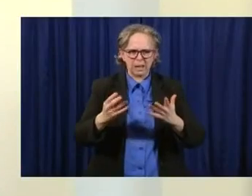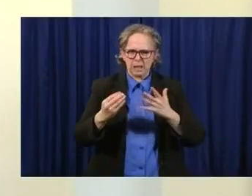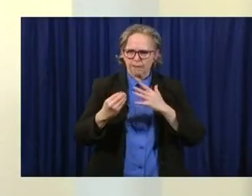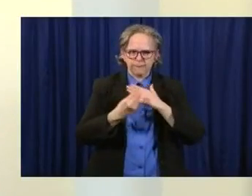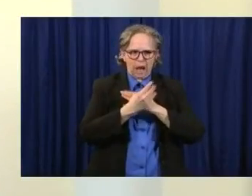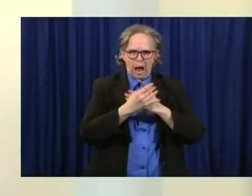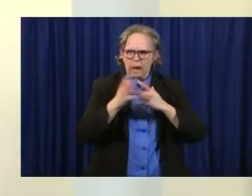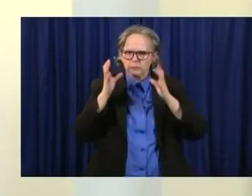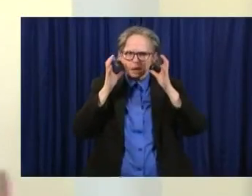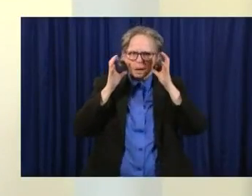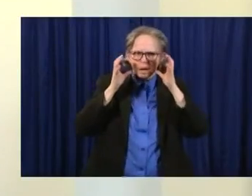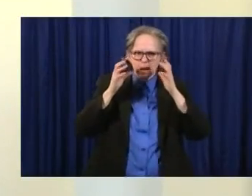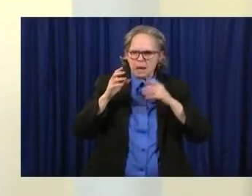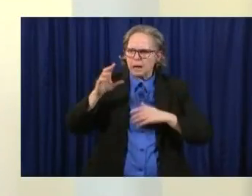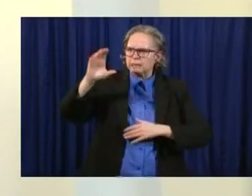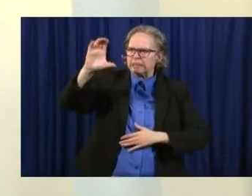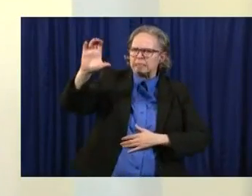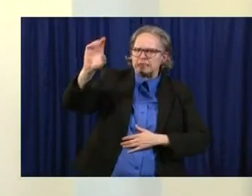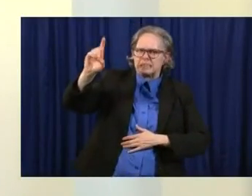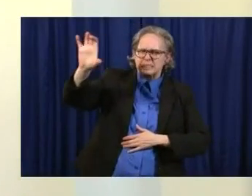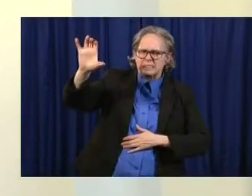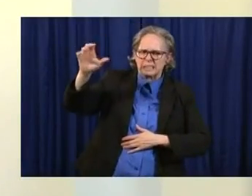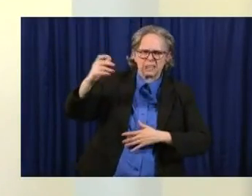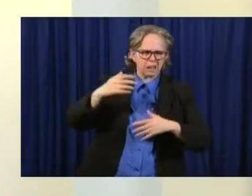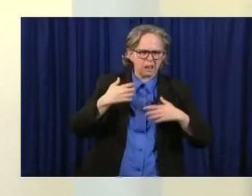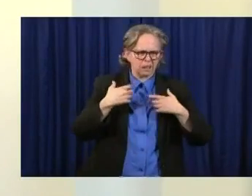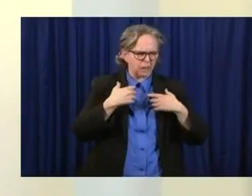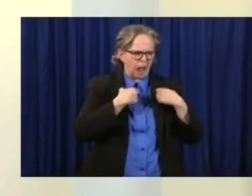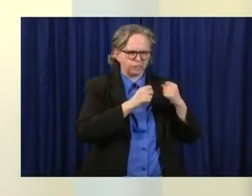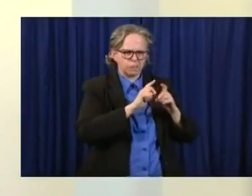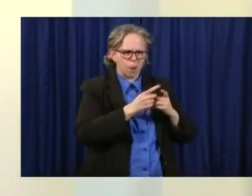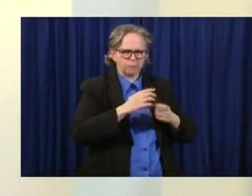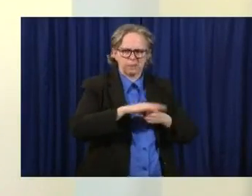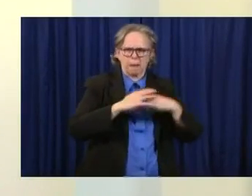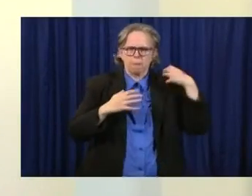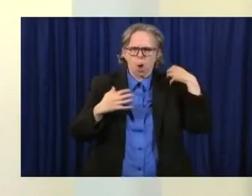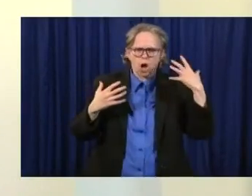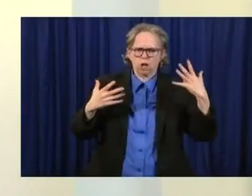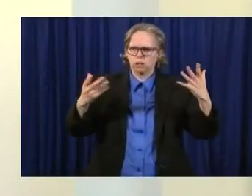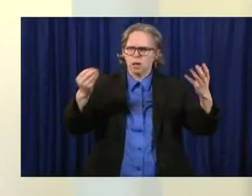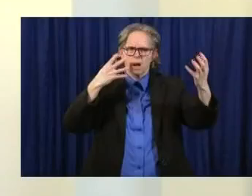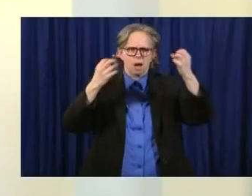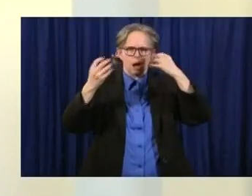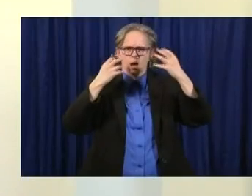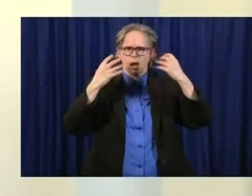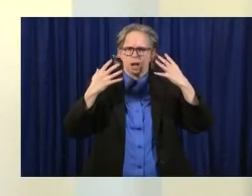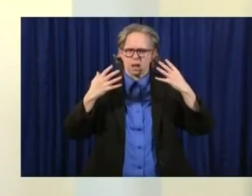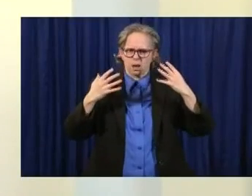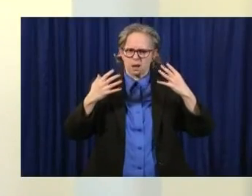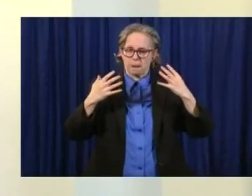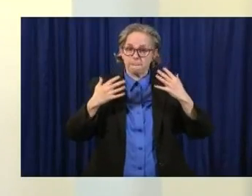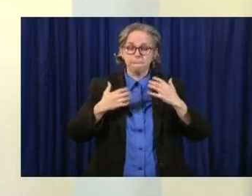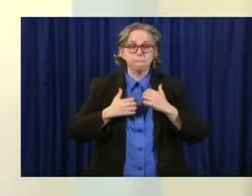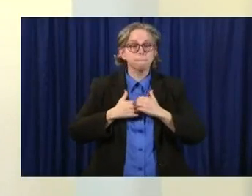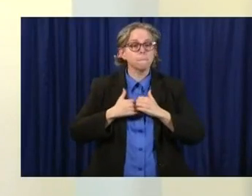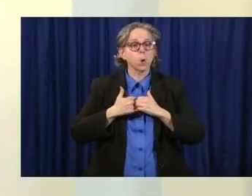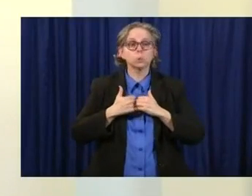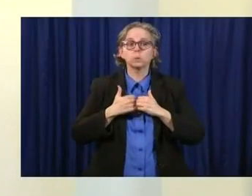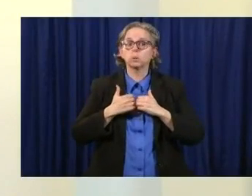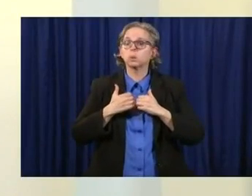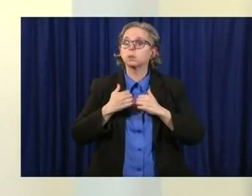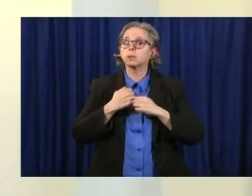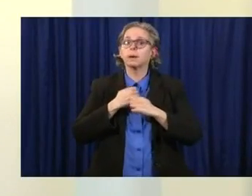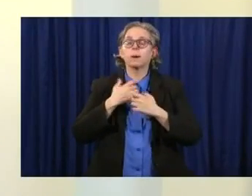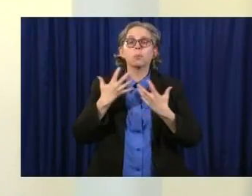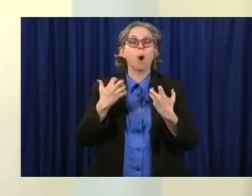CDC, from our employers is to help people have the maximum freedoms of our lives back while keeping each